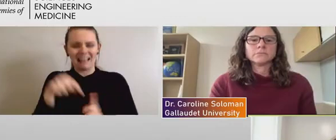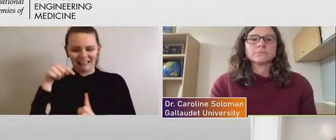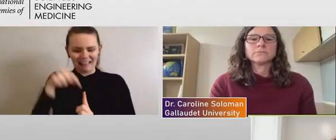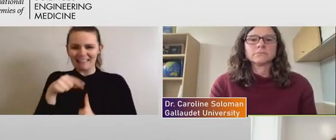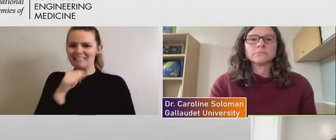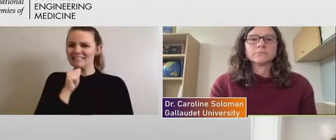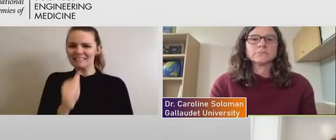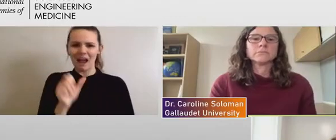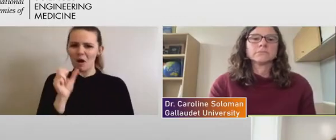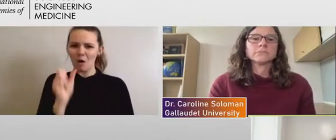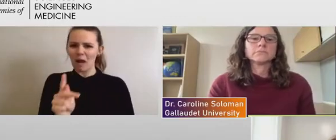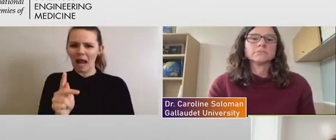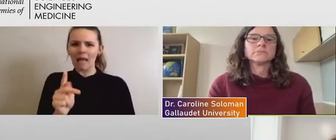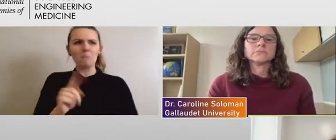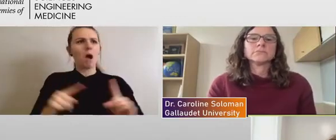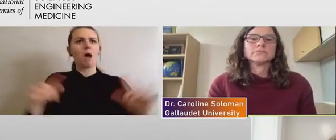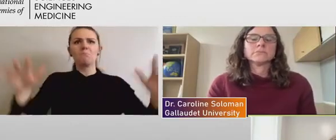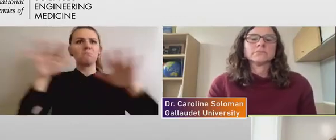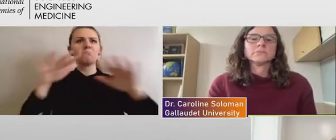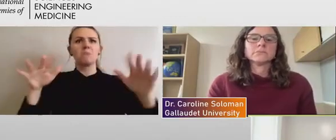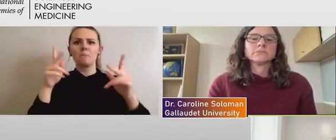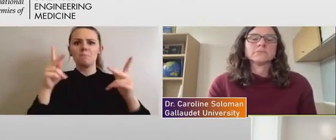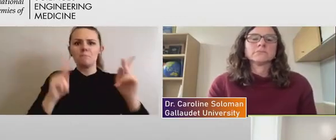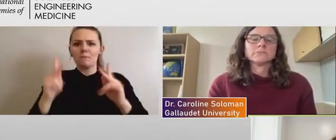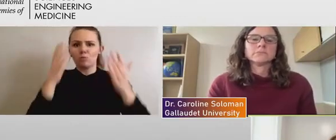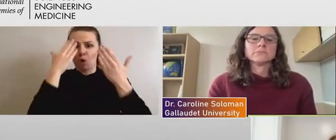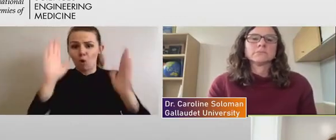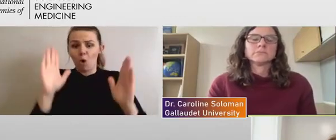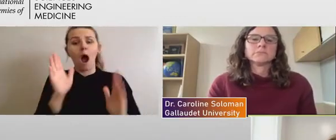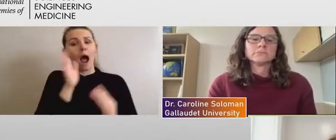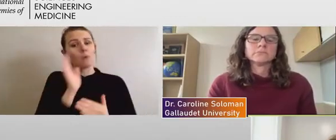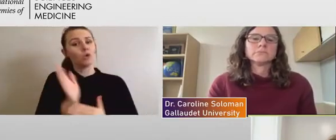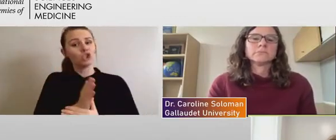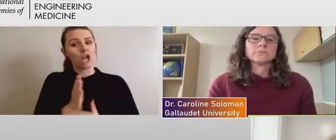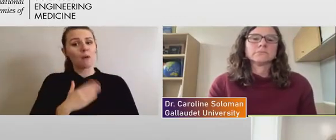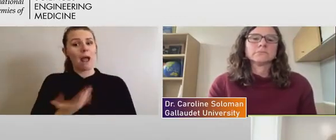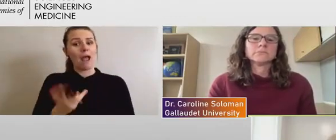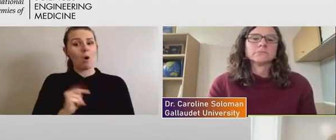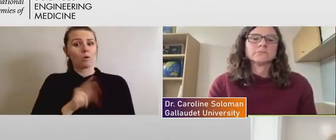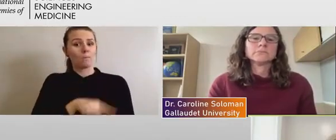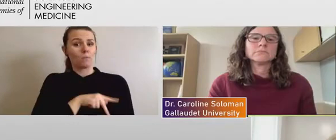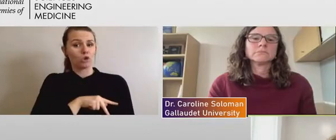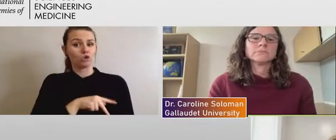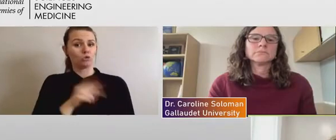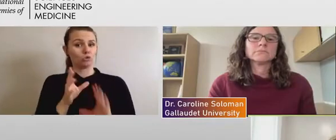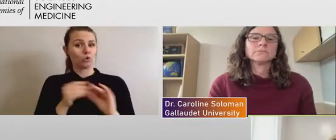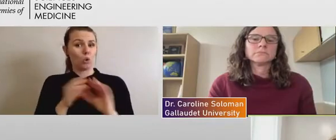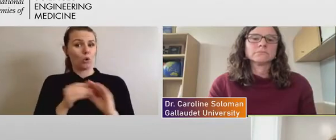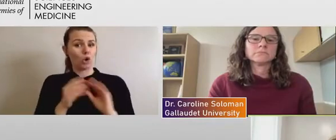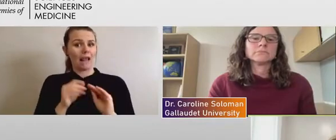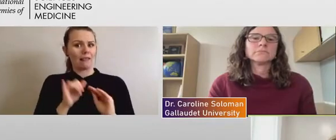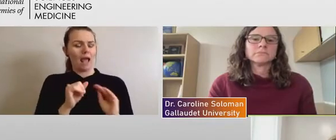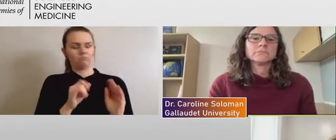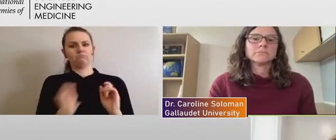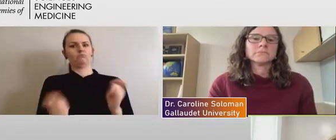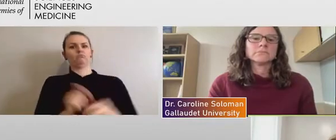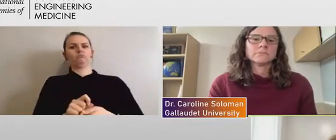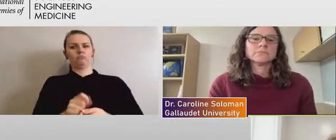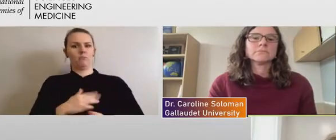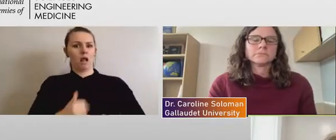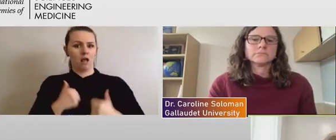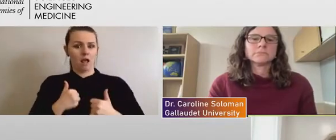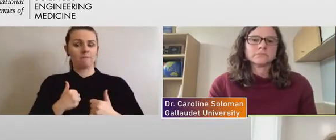just unknown. You know, I'll share my own personal story that was a critical turning point is, early in my career, I had a colleague